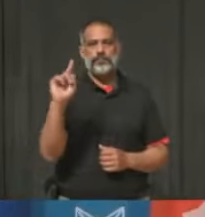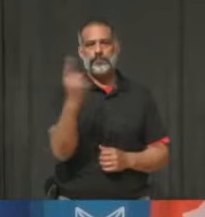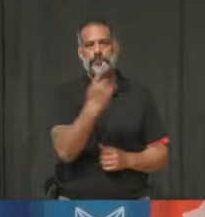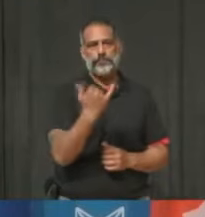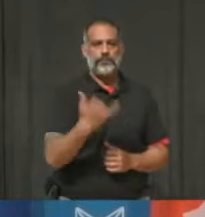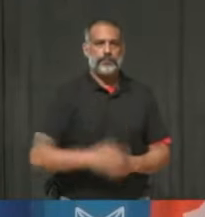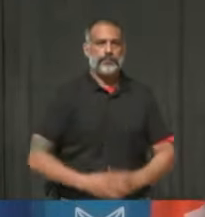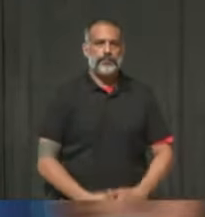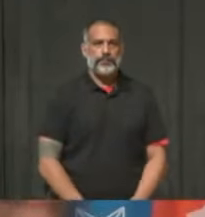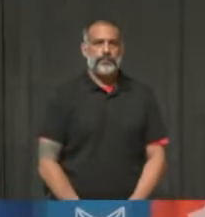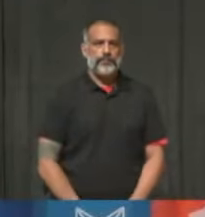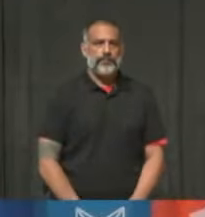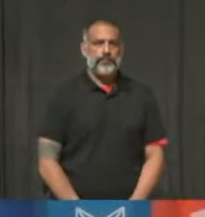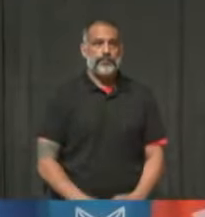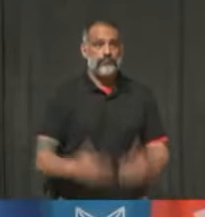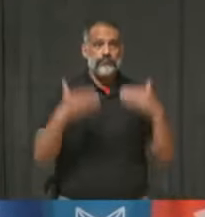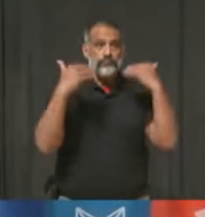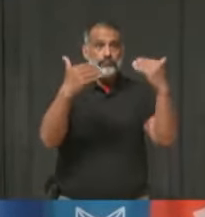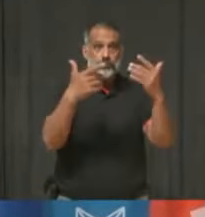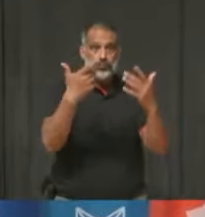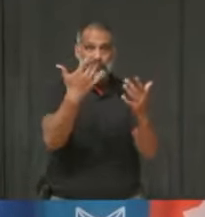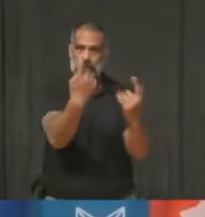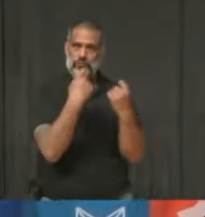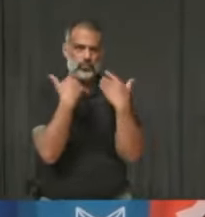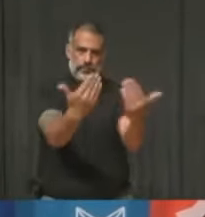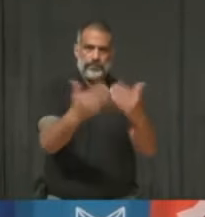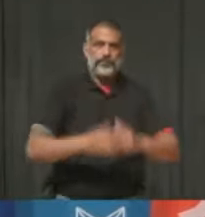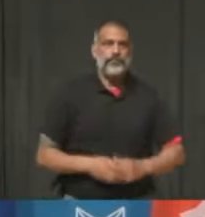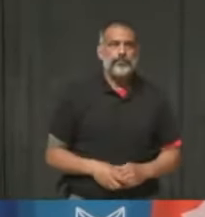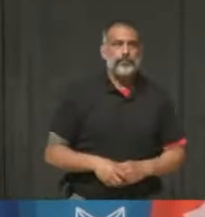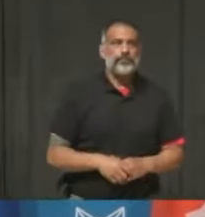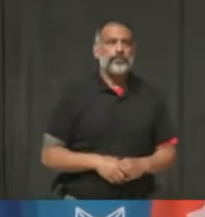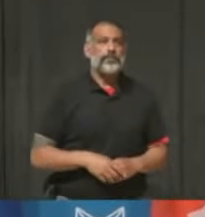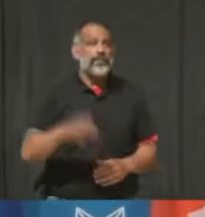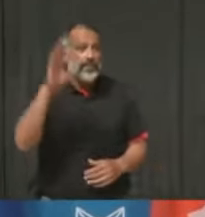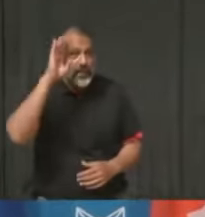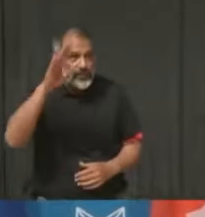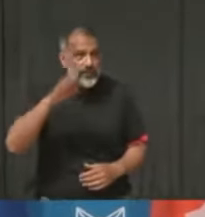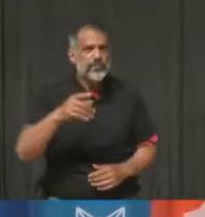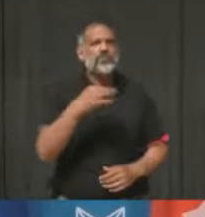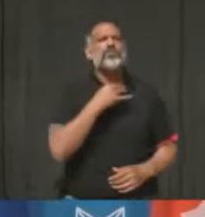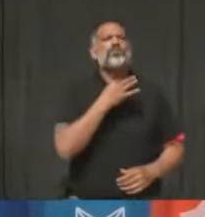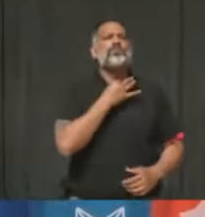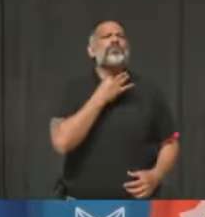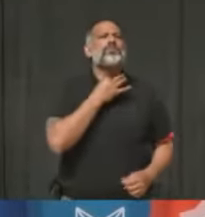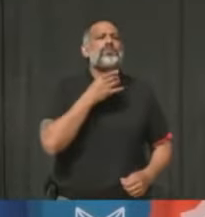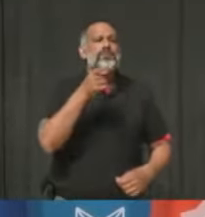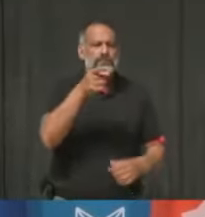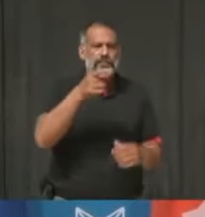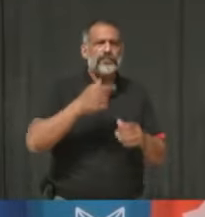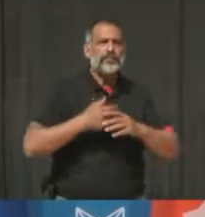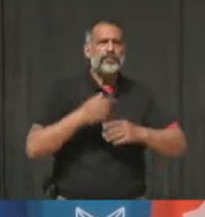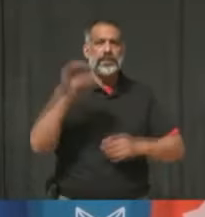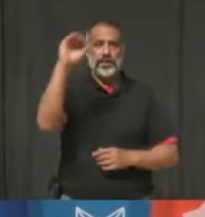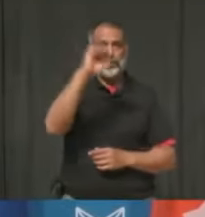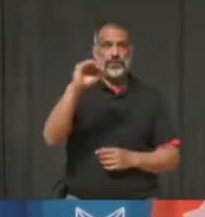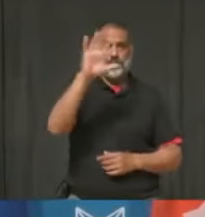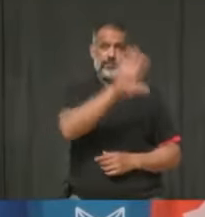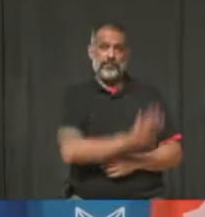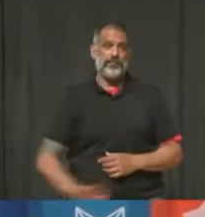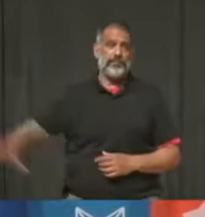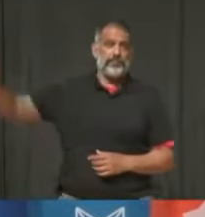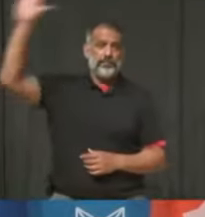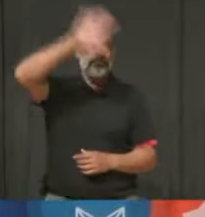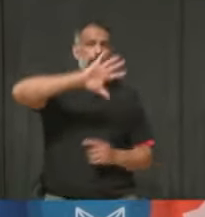Yeah, go ahead with your question. Hi, Dr. Loh. Hi. I would like to know, you know, Ontario has paused the use of AstraZeneca vaccine?